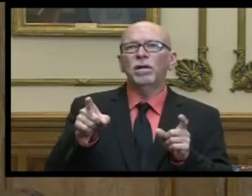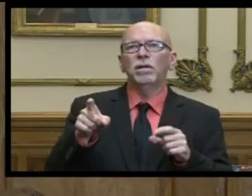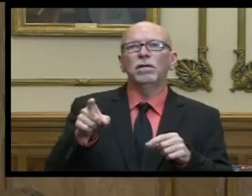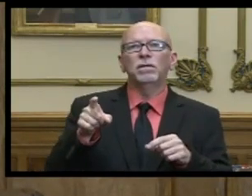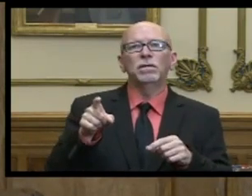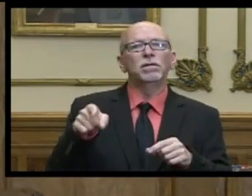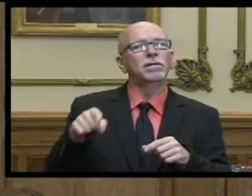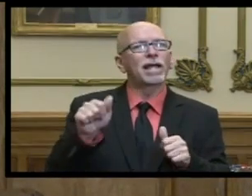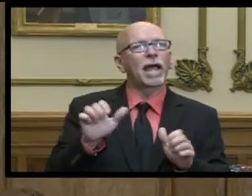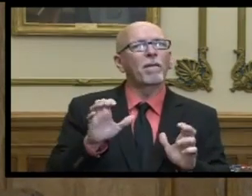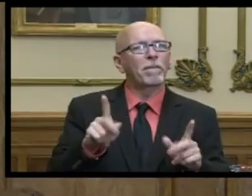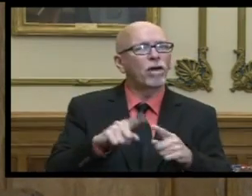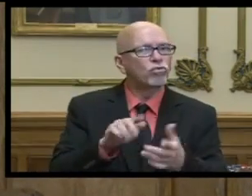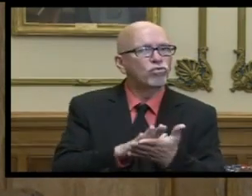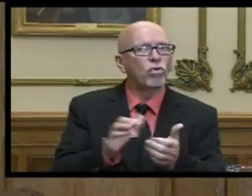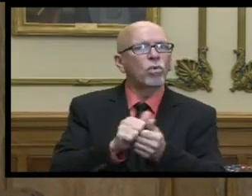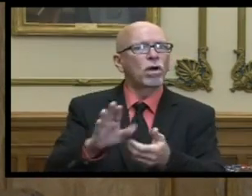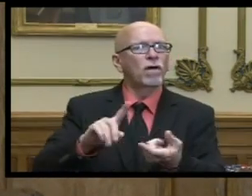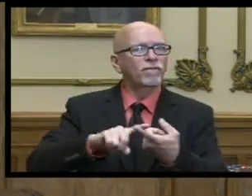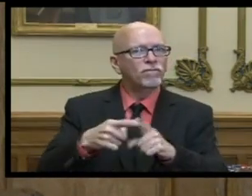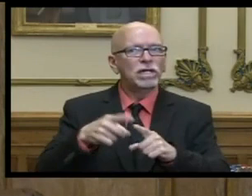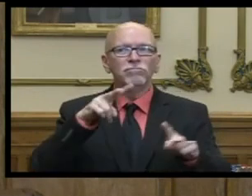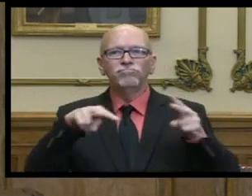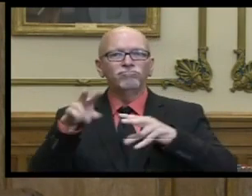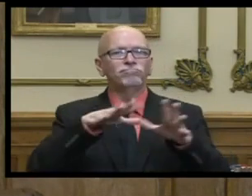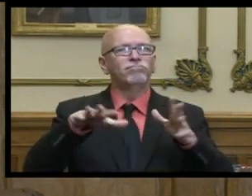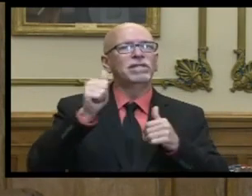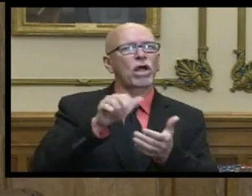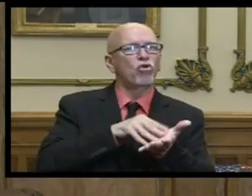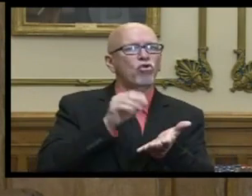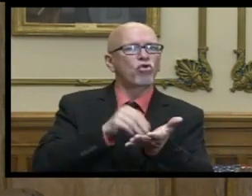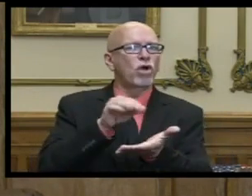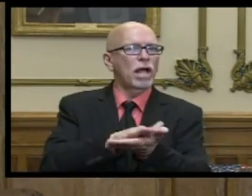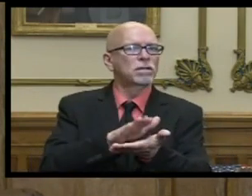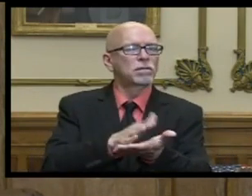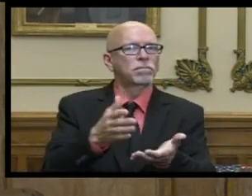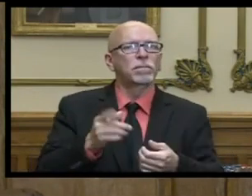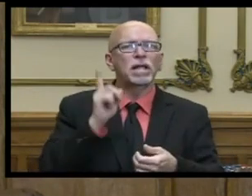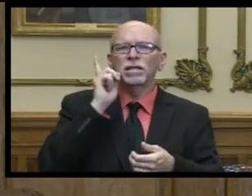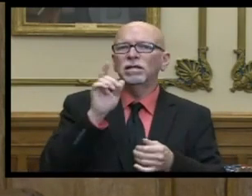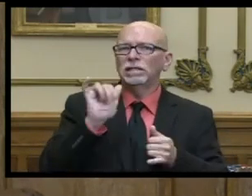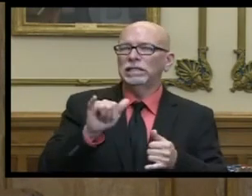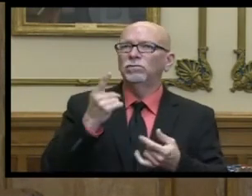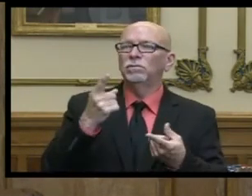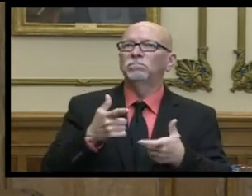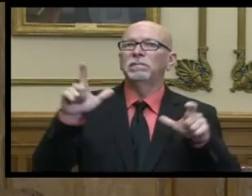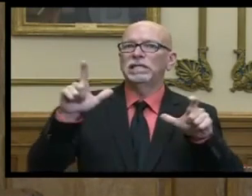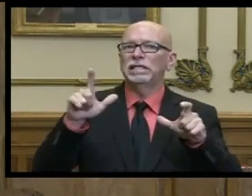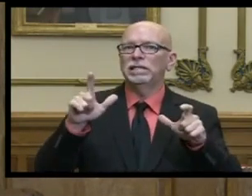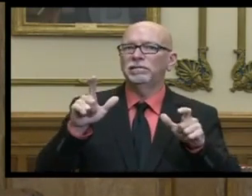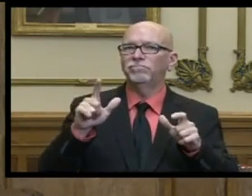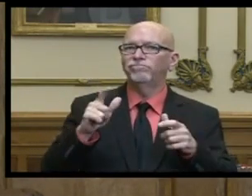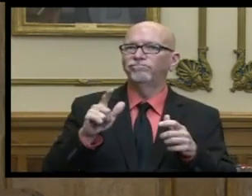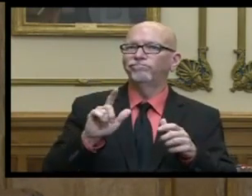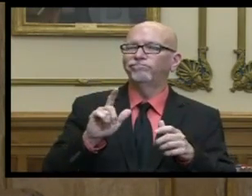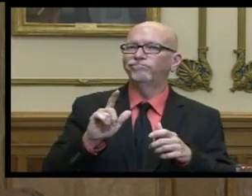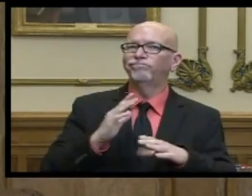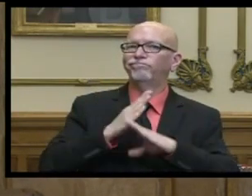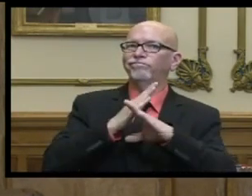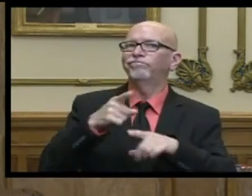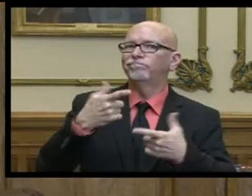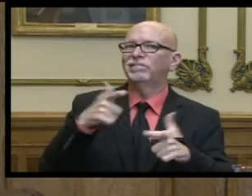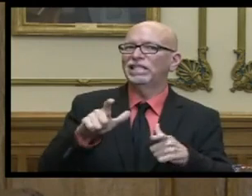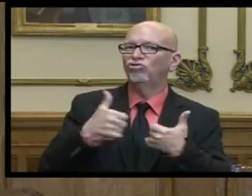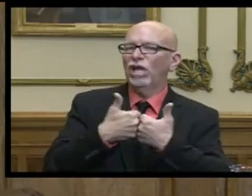to be back in school with their friends and learning academically i think that's probably one of the biggest hurdles there are a couple really